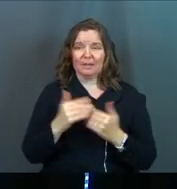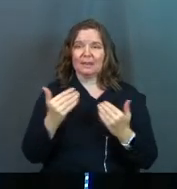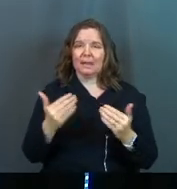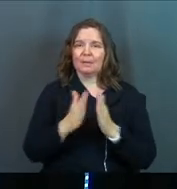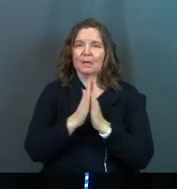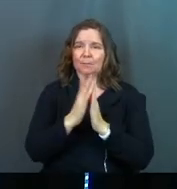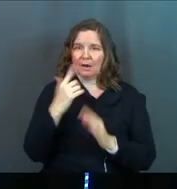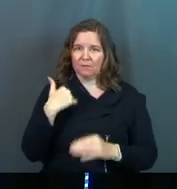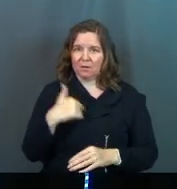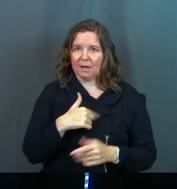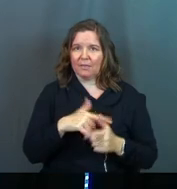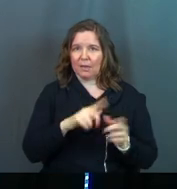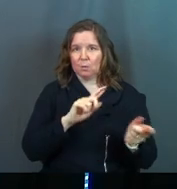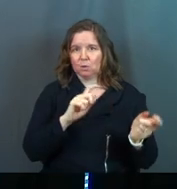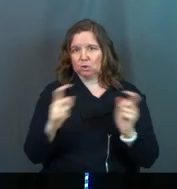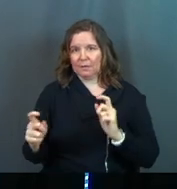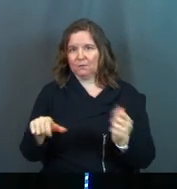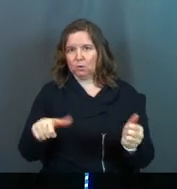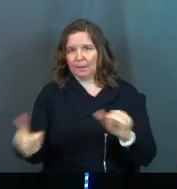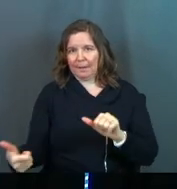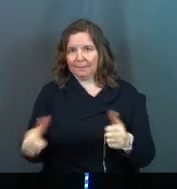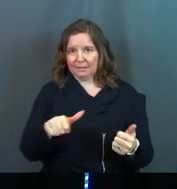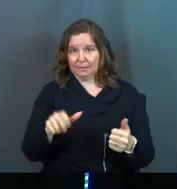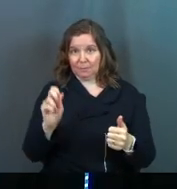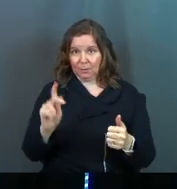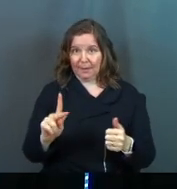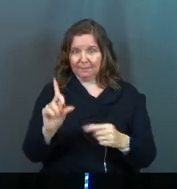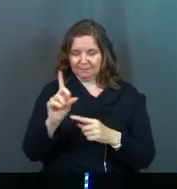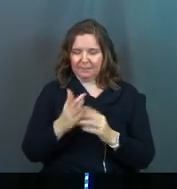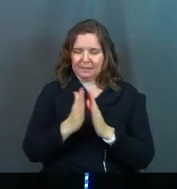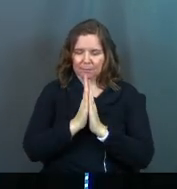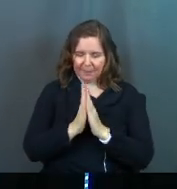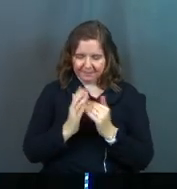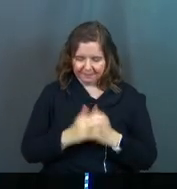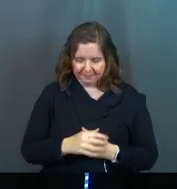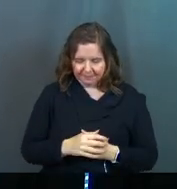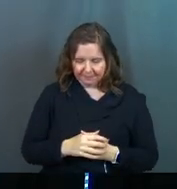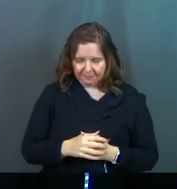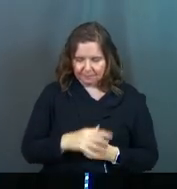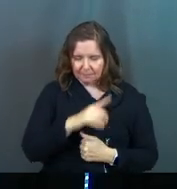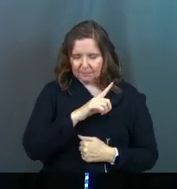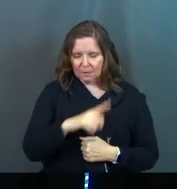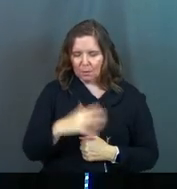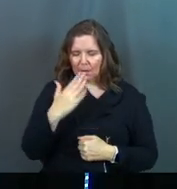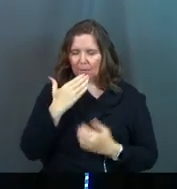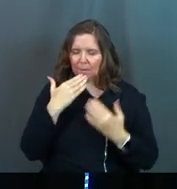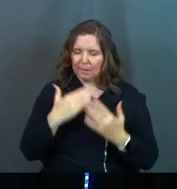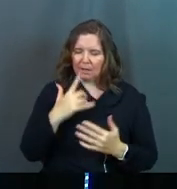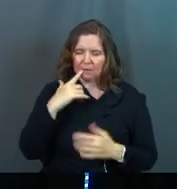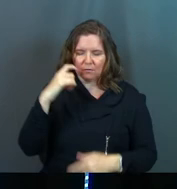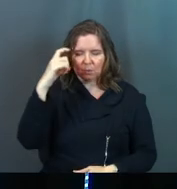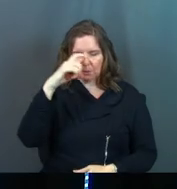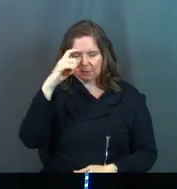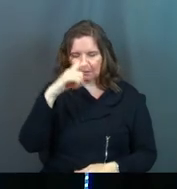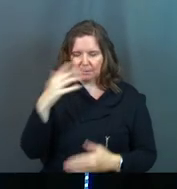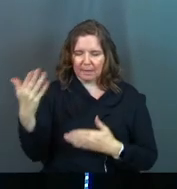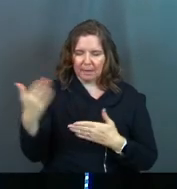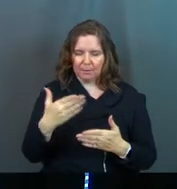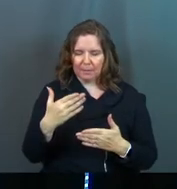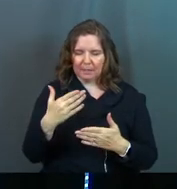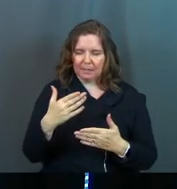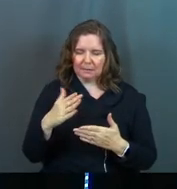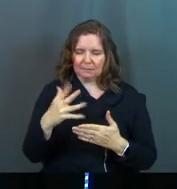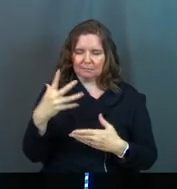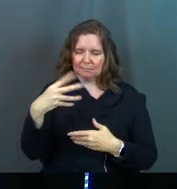Let me pray for us, and then we'll shift into that, okay? Let's pray. Lord God, we thank you for your wisdom that brings